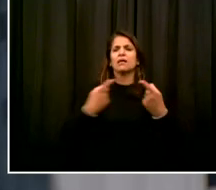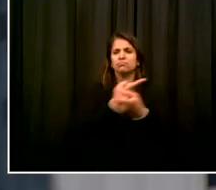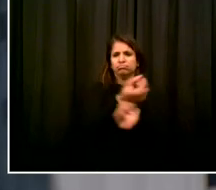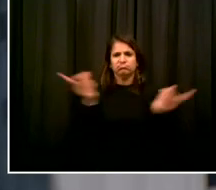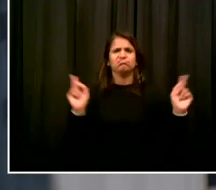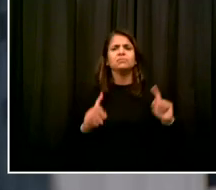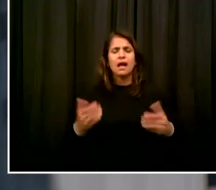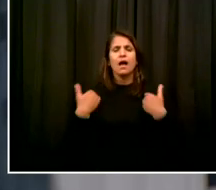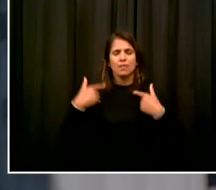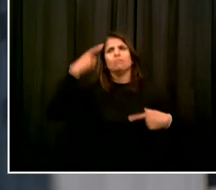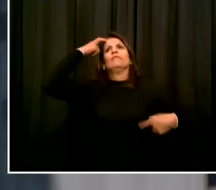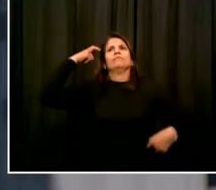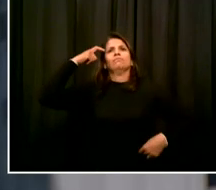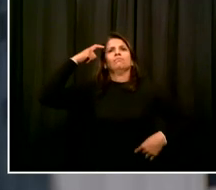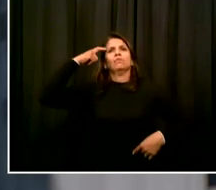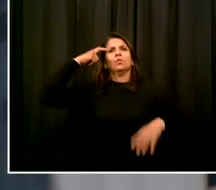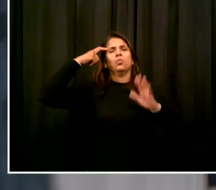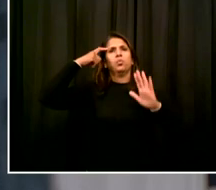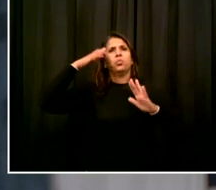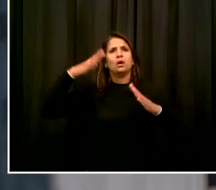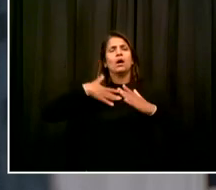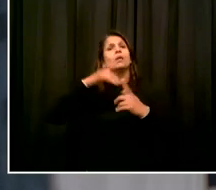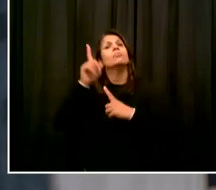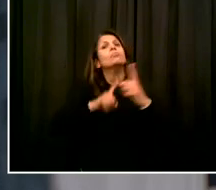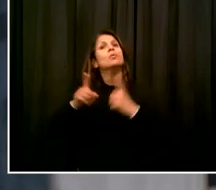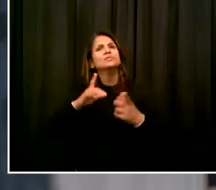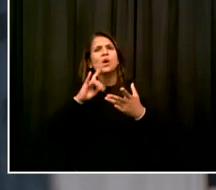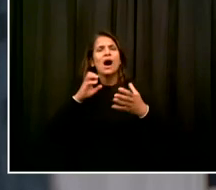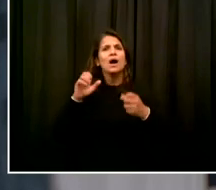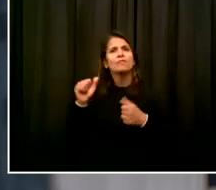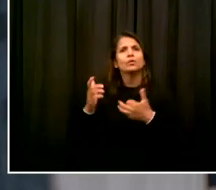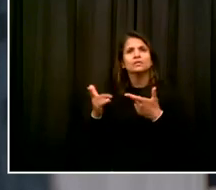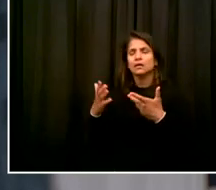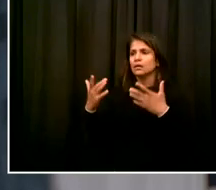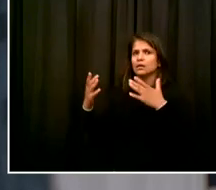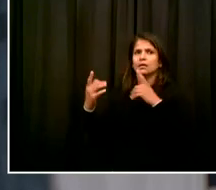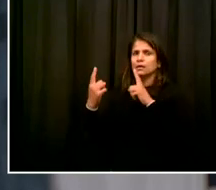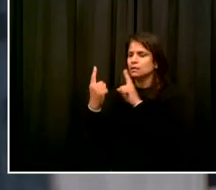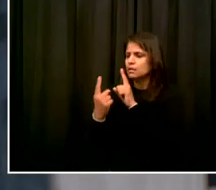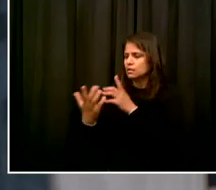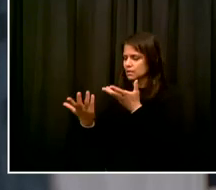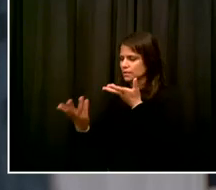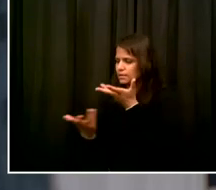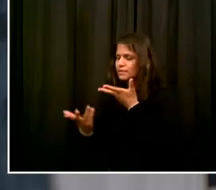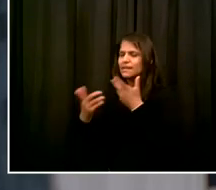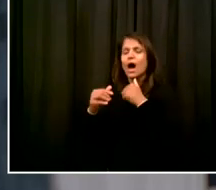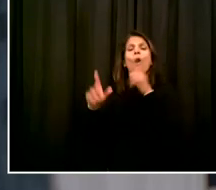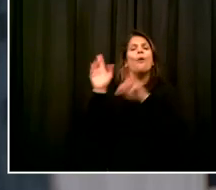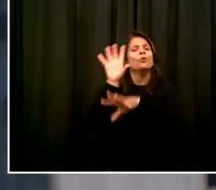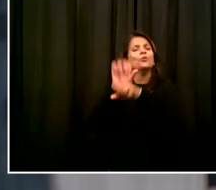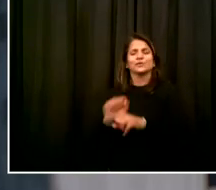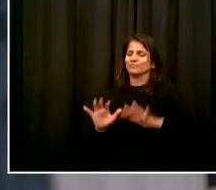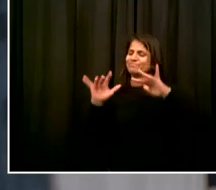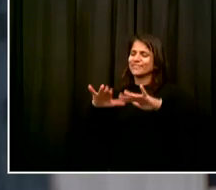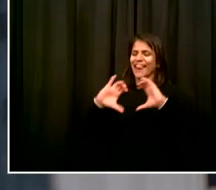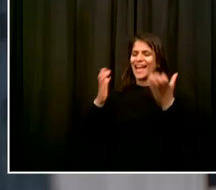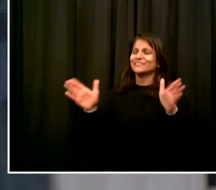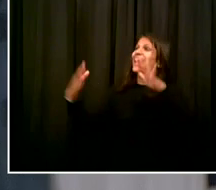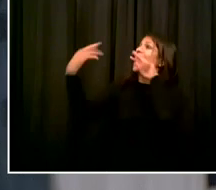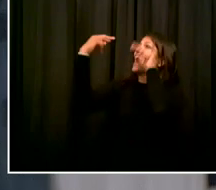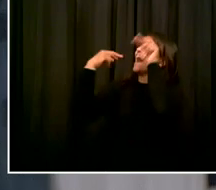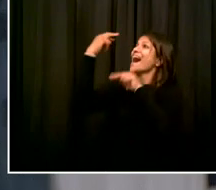interactions through social distancing, rebuilding those personal connections and honoring our students' lived experience